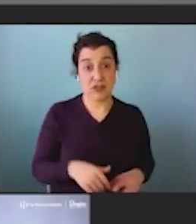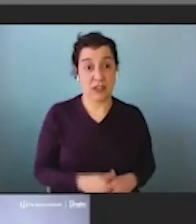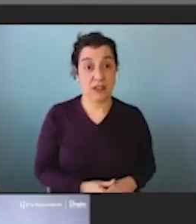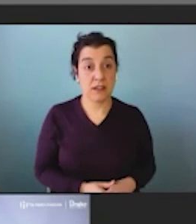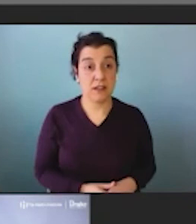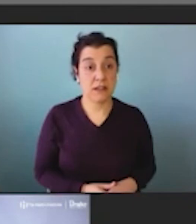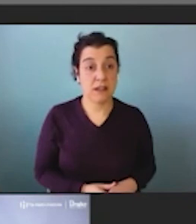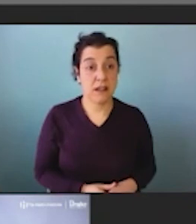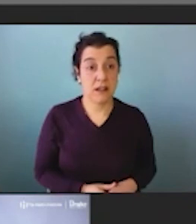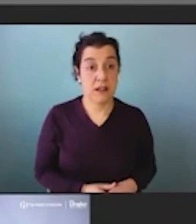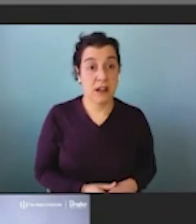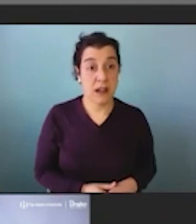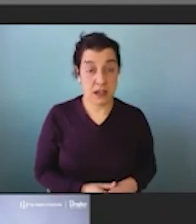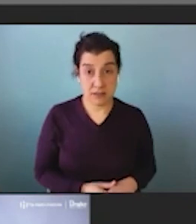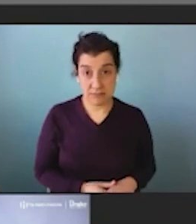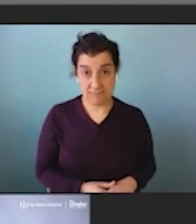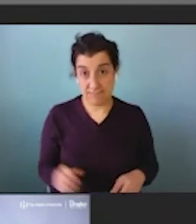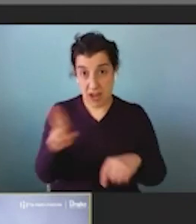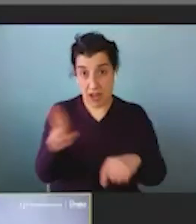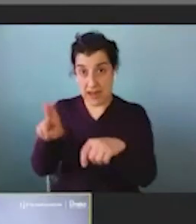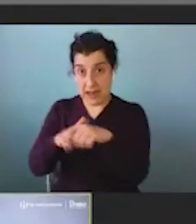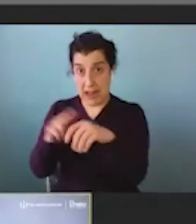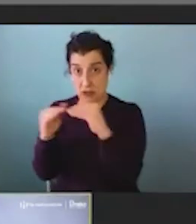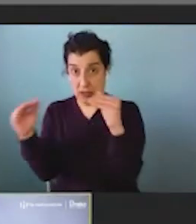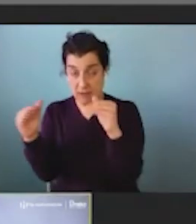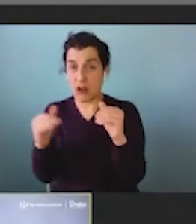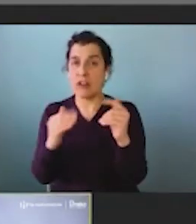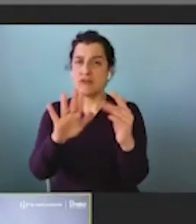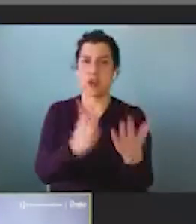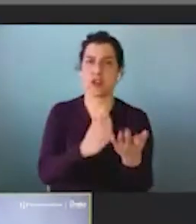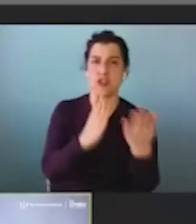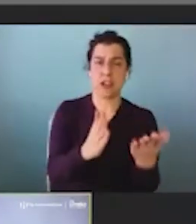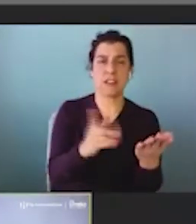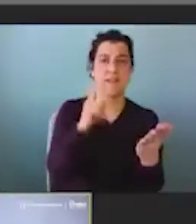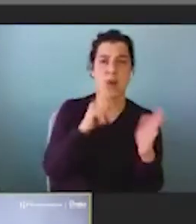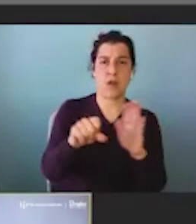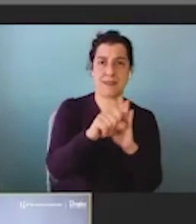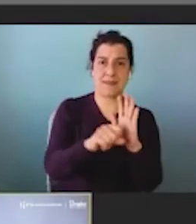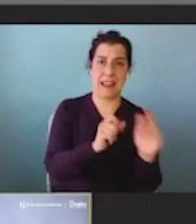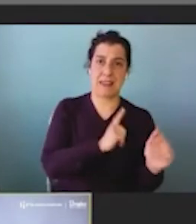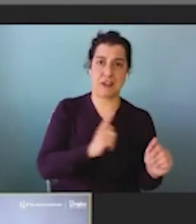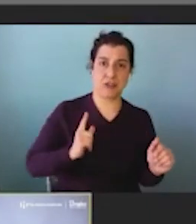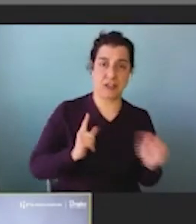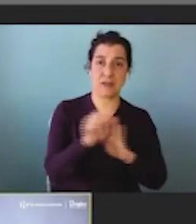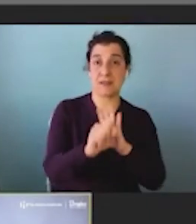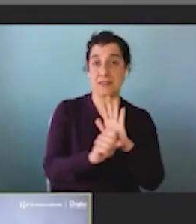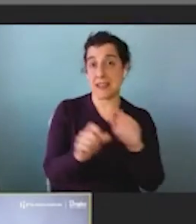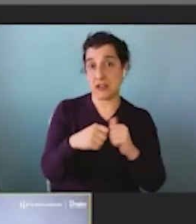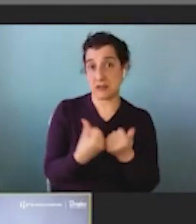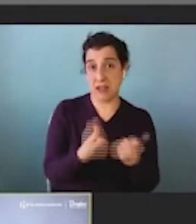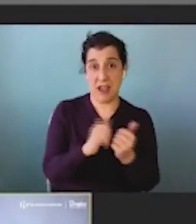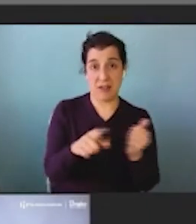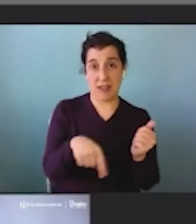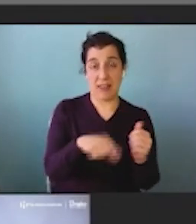Well, there is much to be done at the national level. What are your suggestions for what state legislatures and state agencies can do to improve nutrition